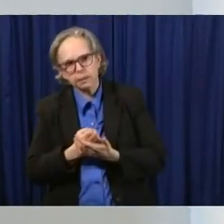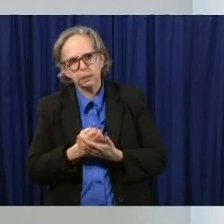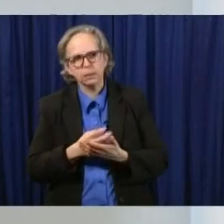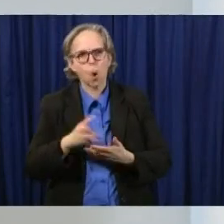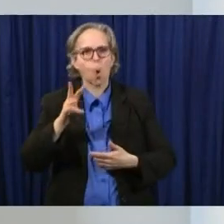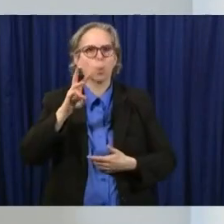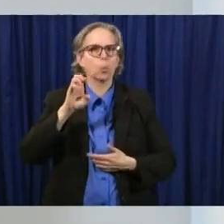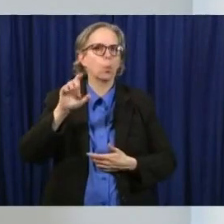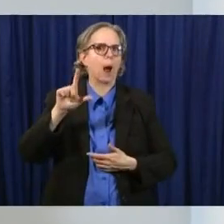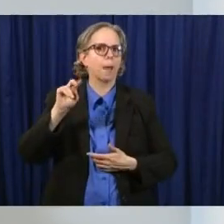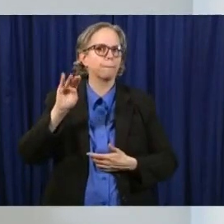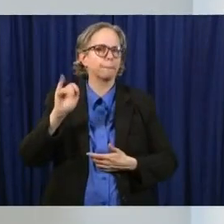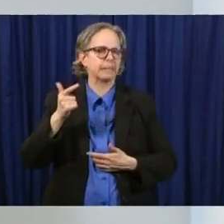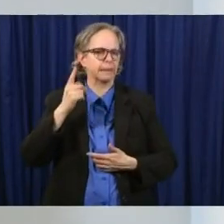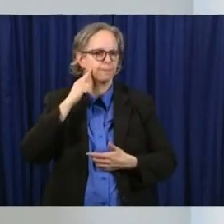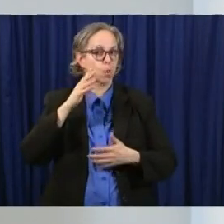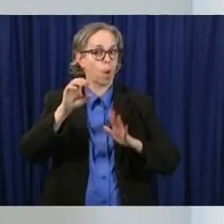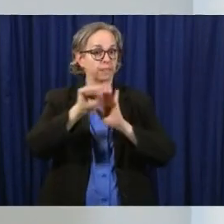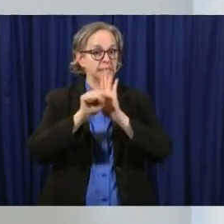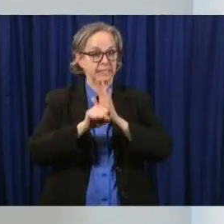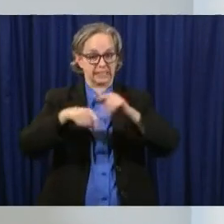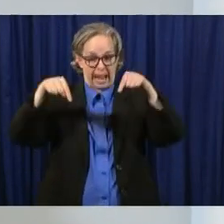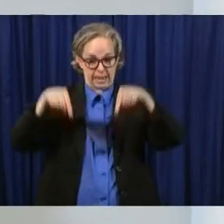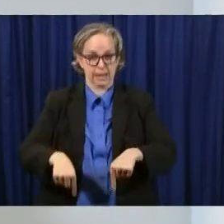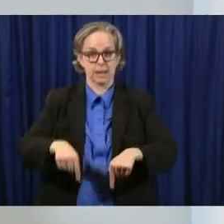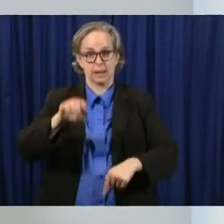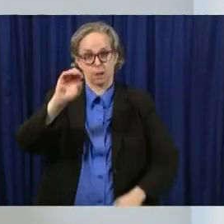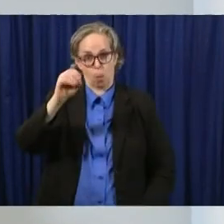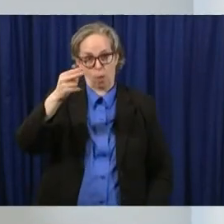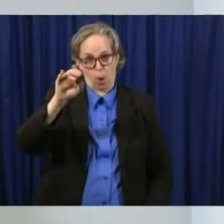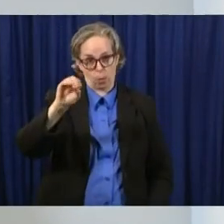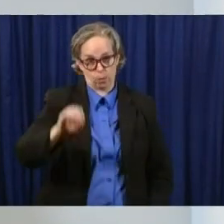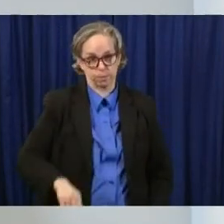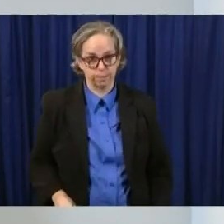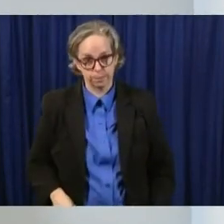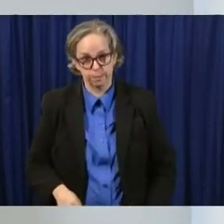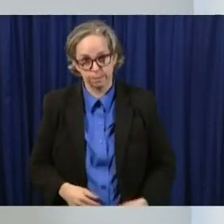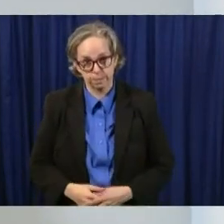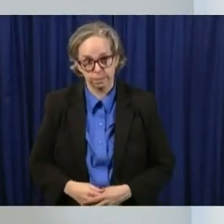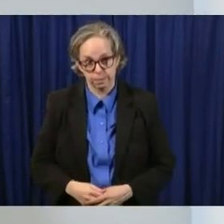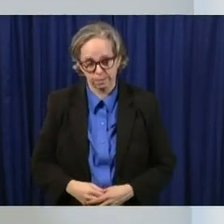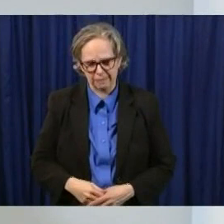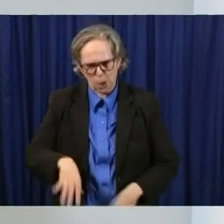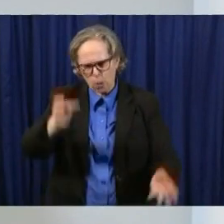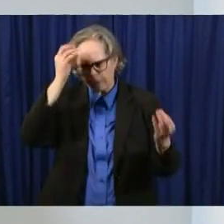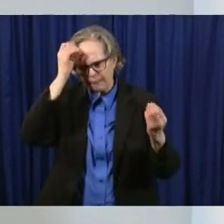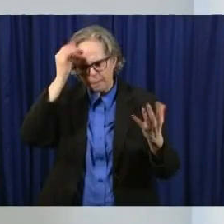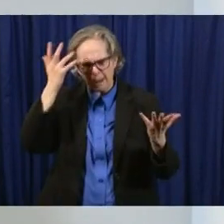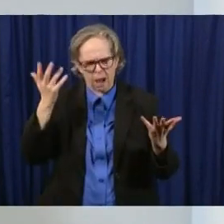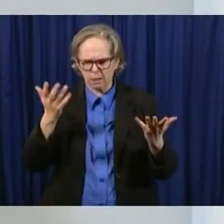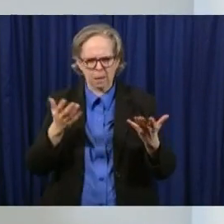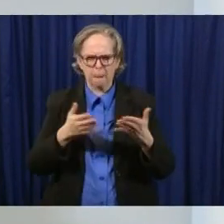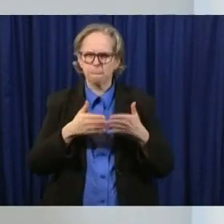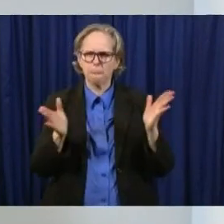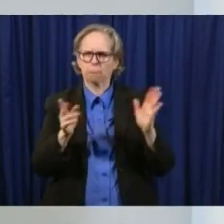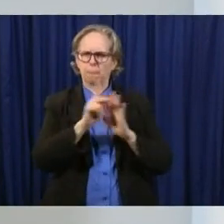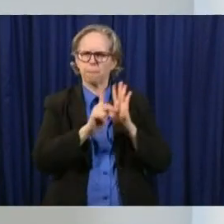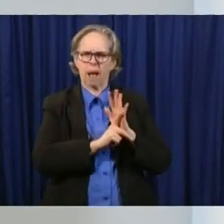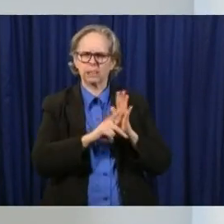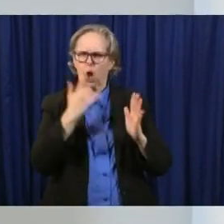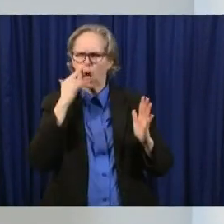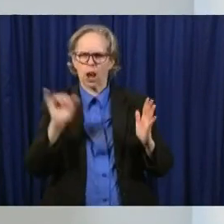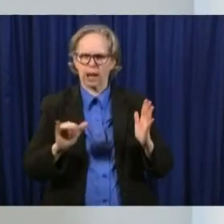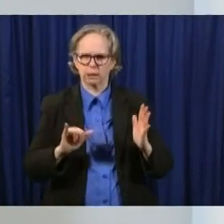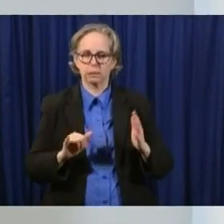governor is is you know in the heart of every single one of them what's the best public policy and that's what we are articulating but